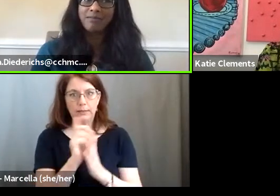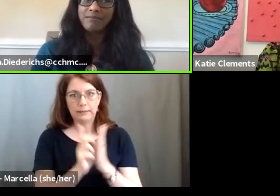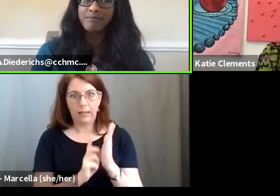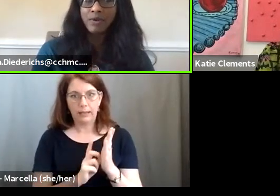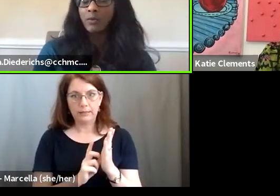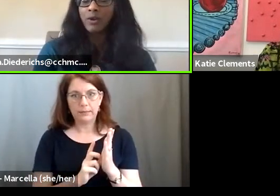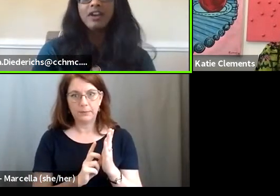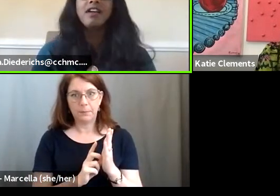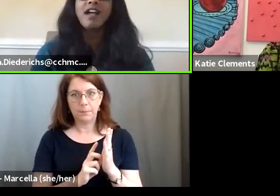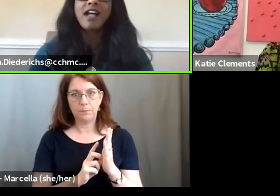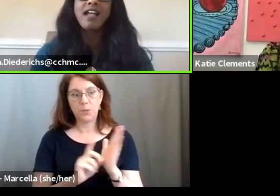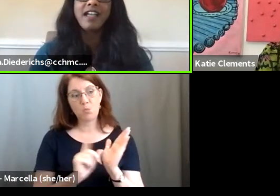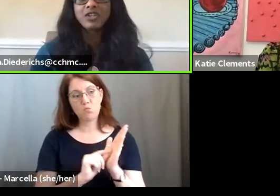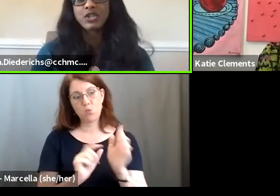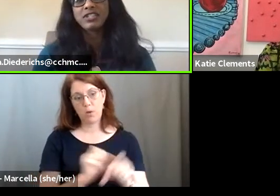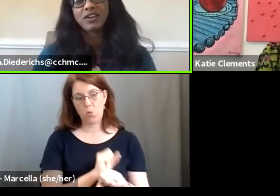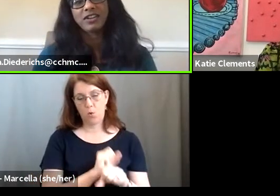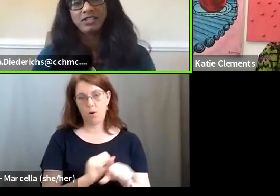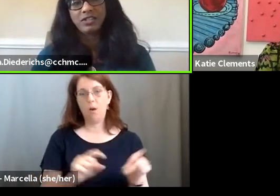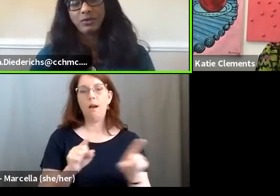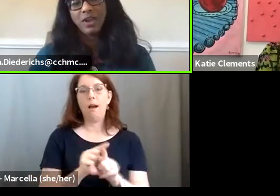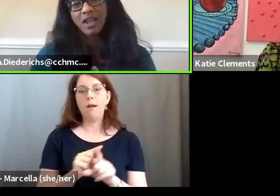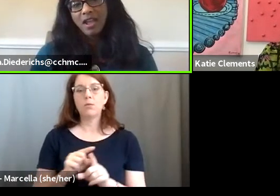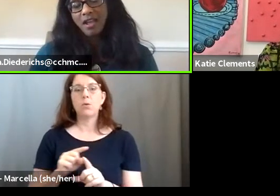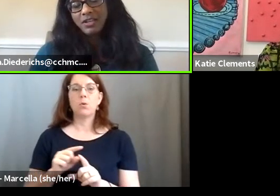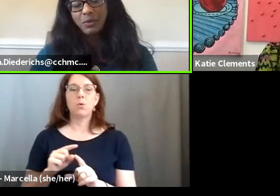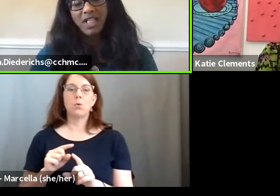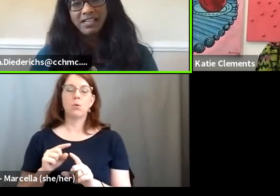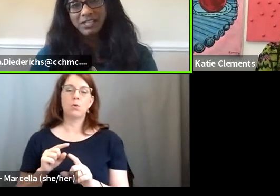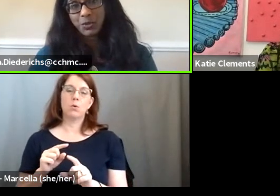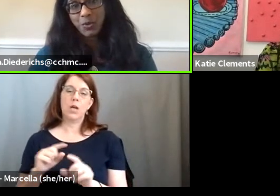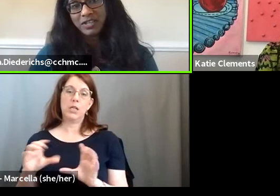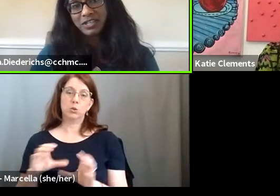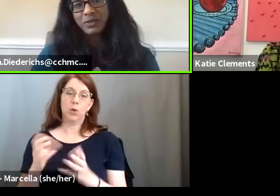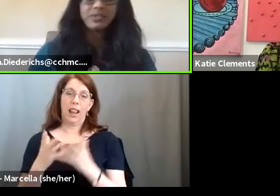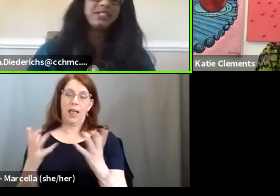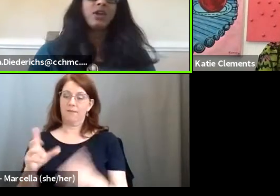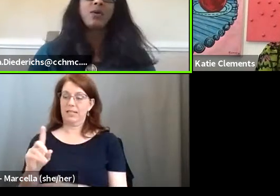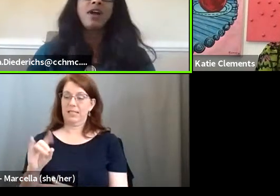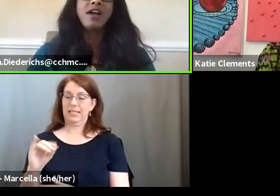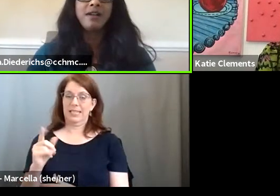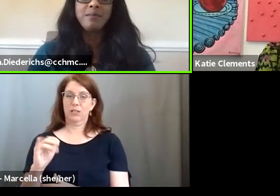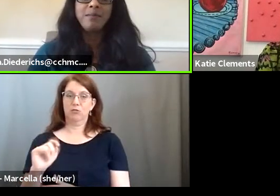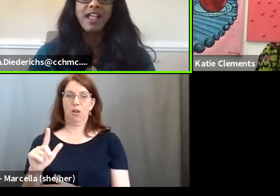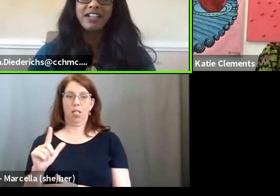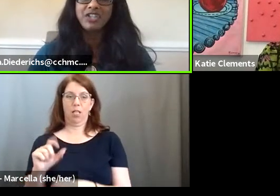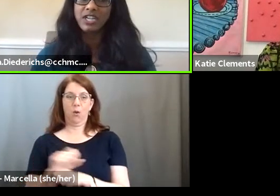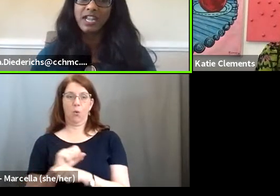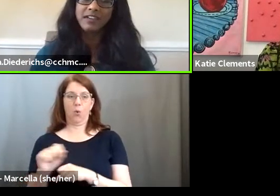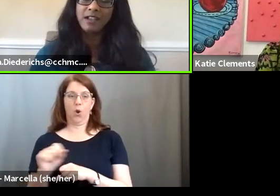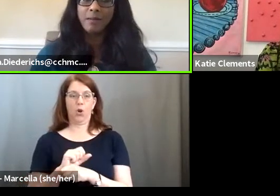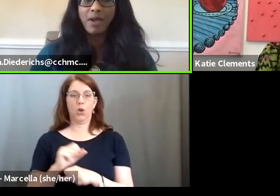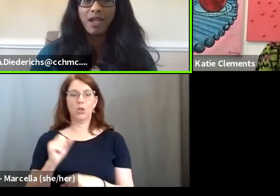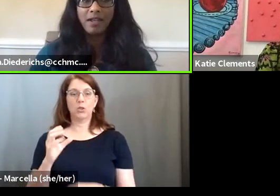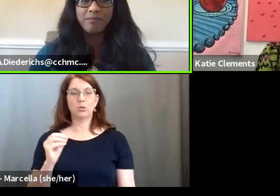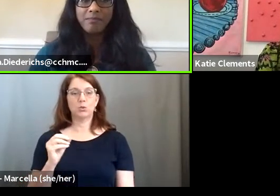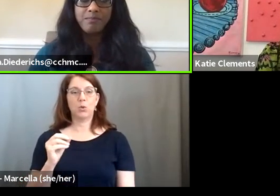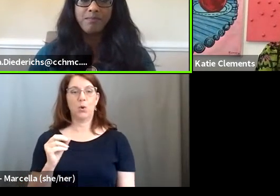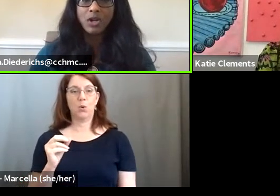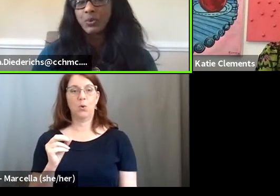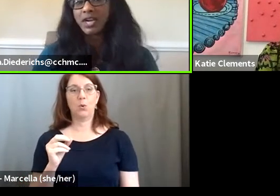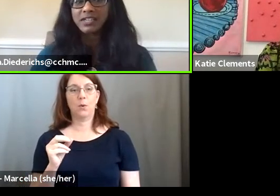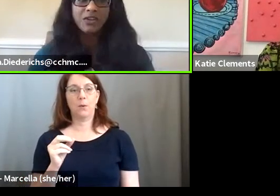print work, I actually started to do a lot of digital work, too. So I actually ended up